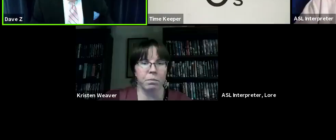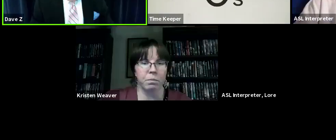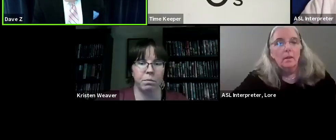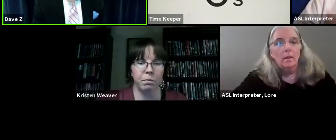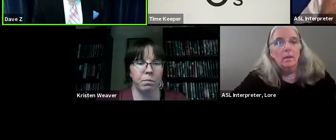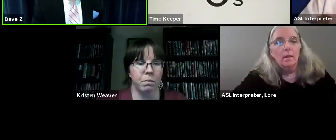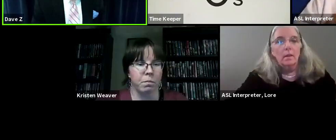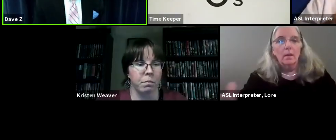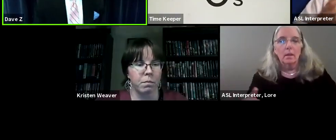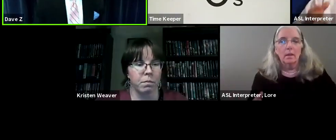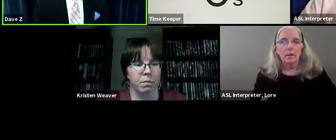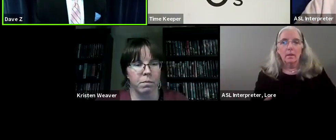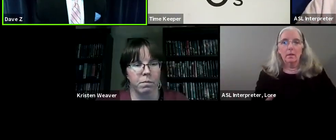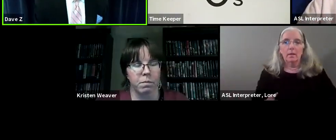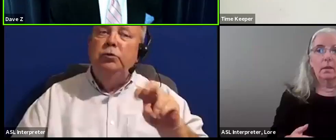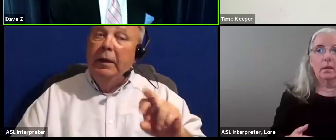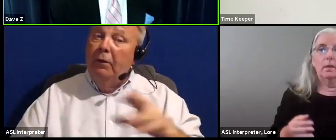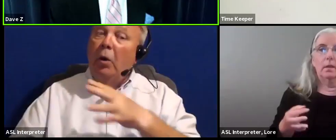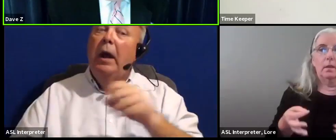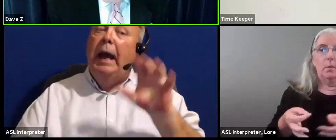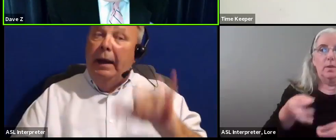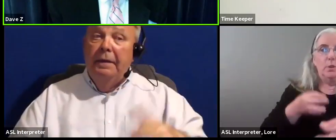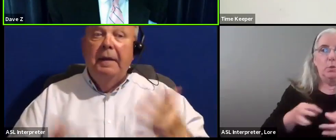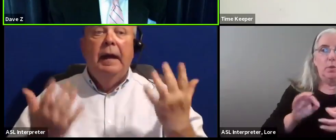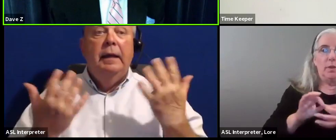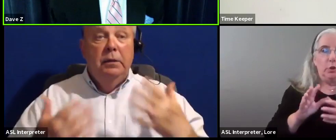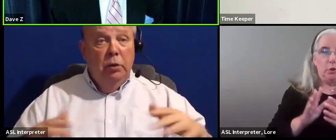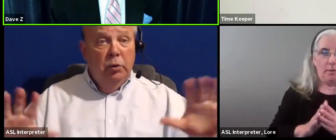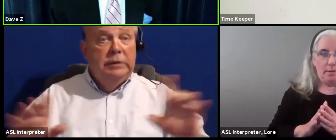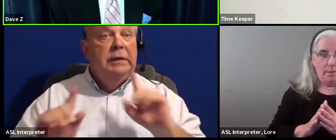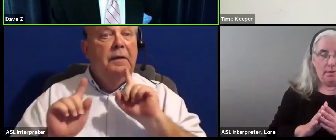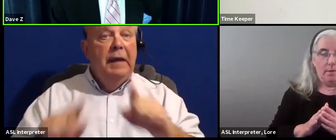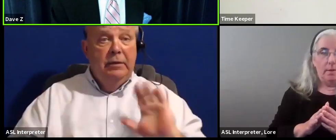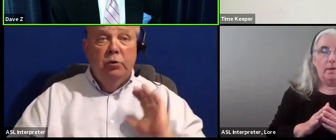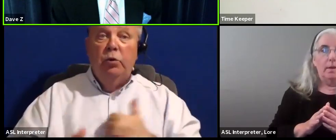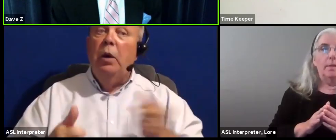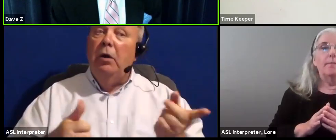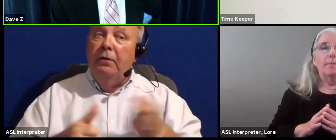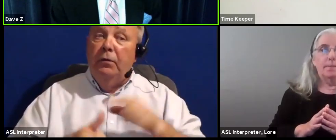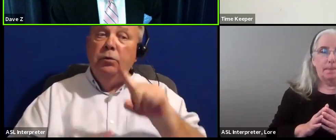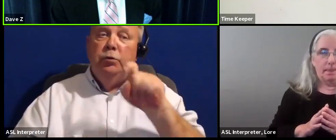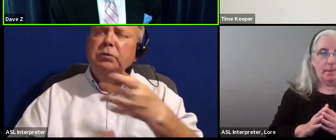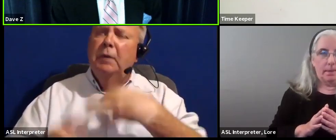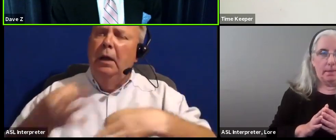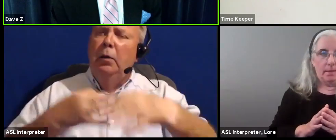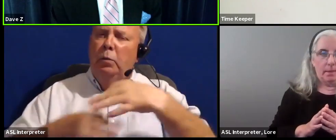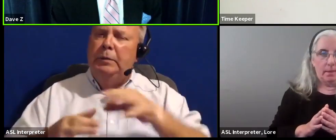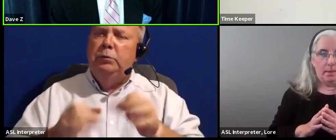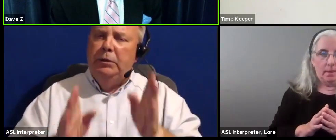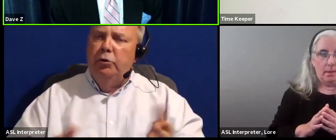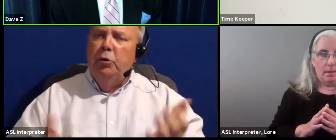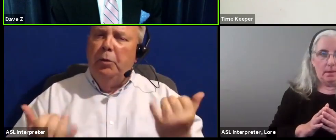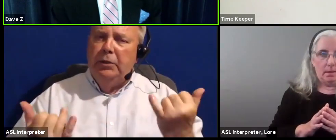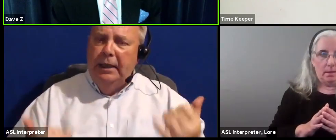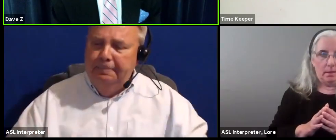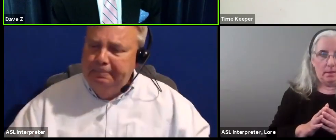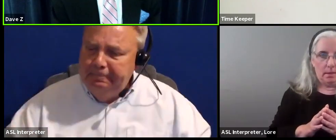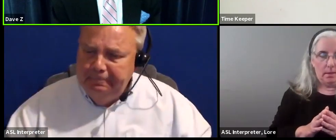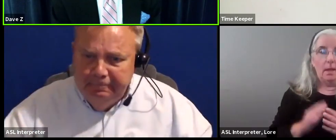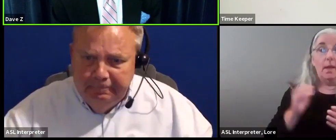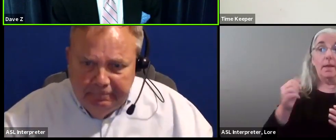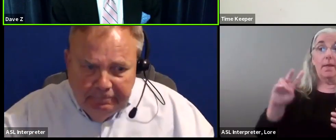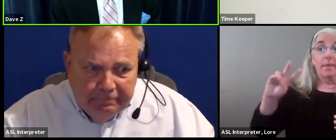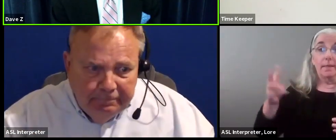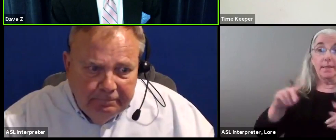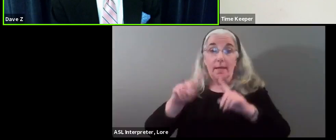you very much, Ms. Weaver. And that concludes the answers to our first question. We'll be moving on to the second question now.